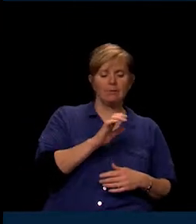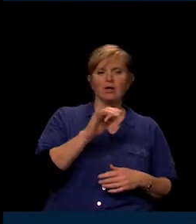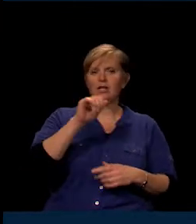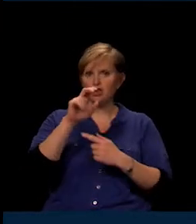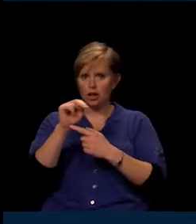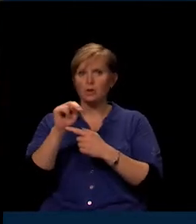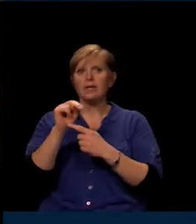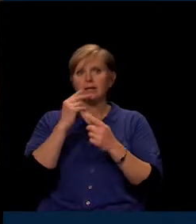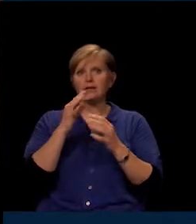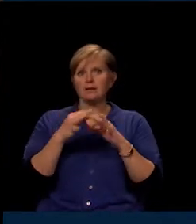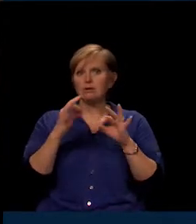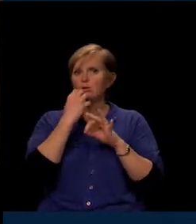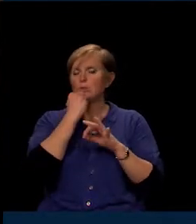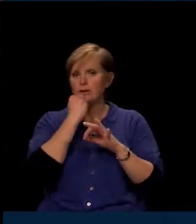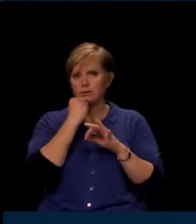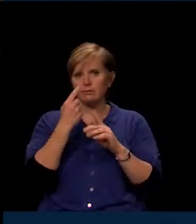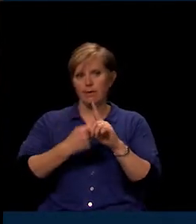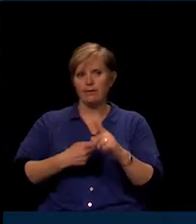those are collected.